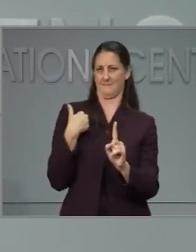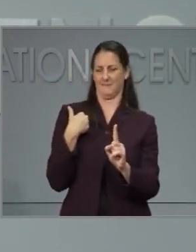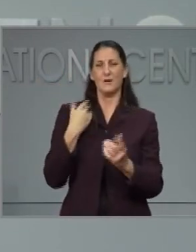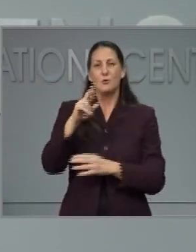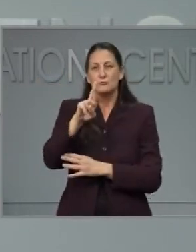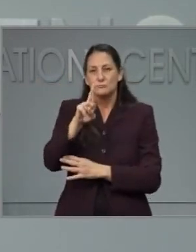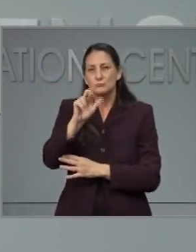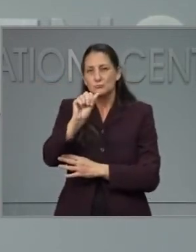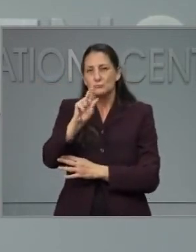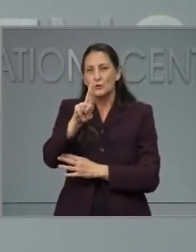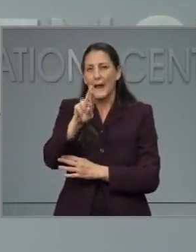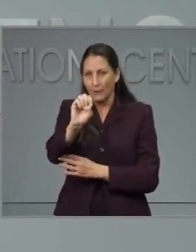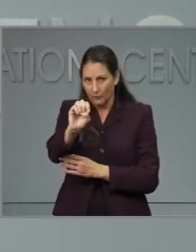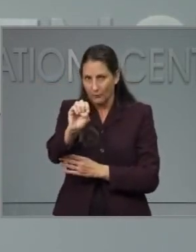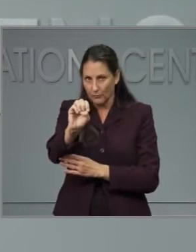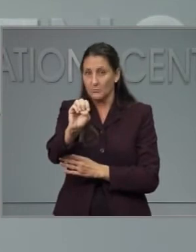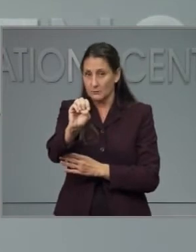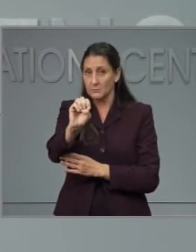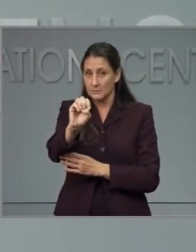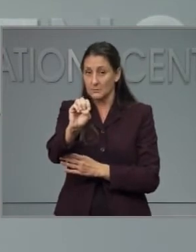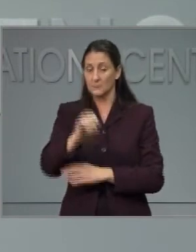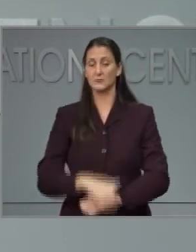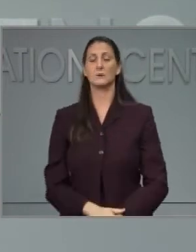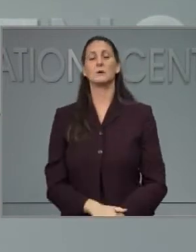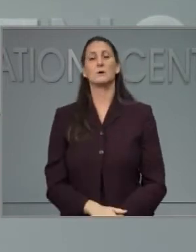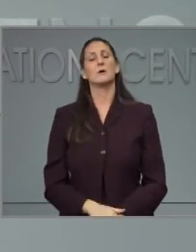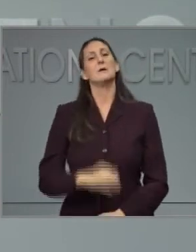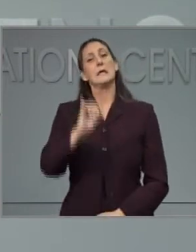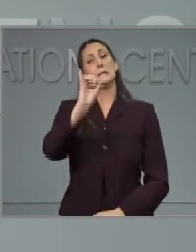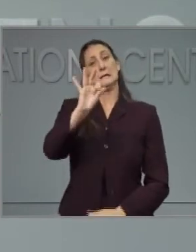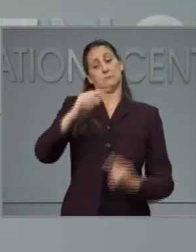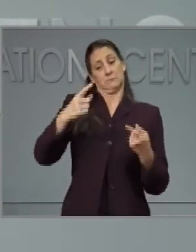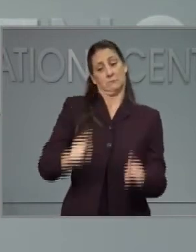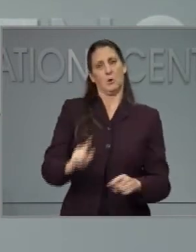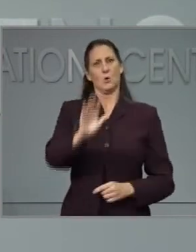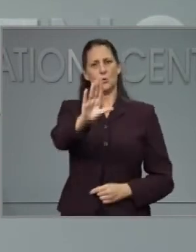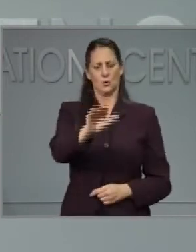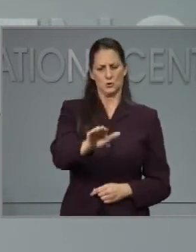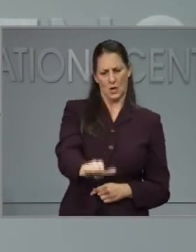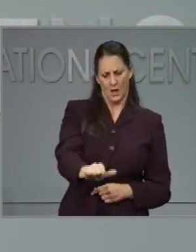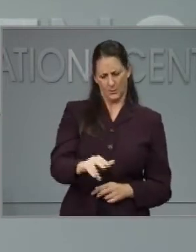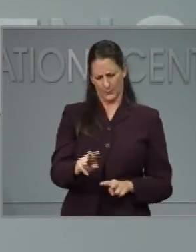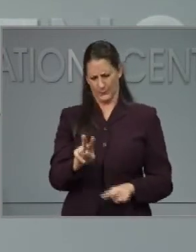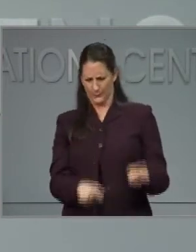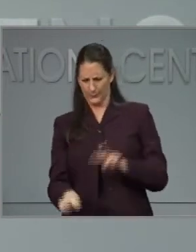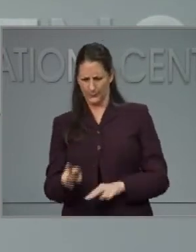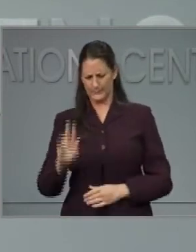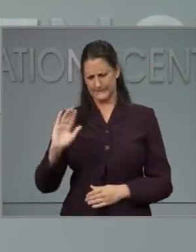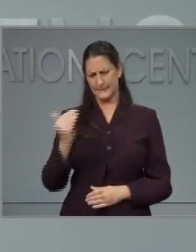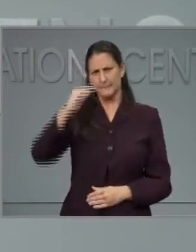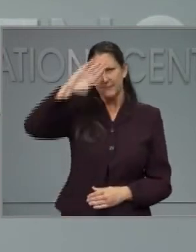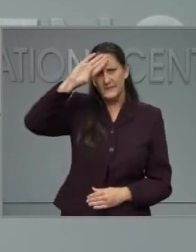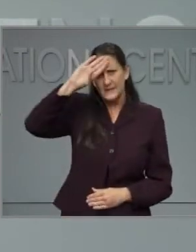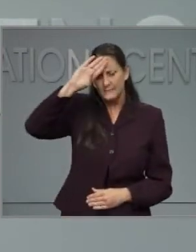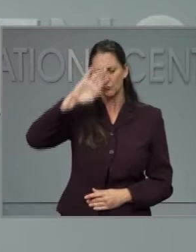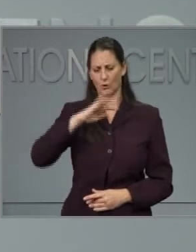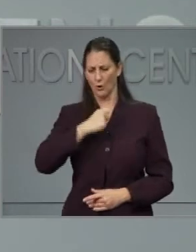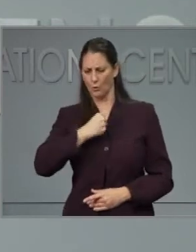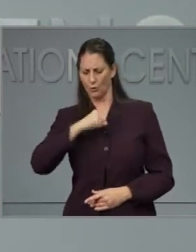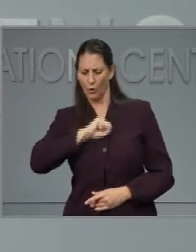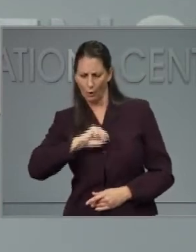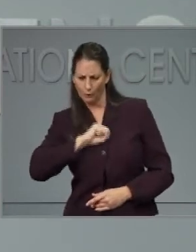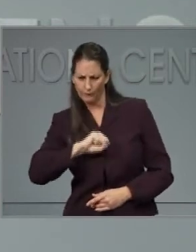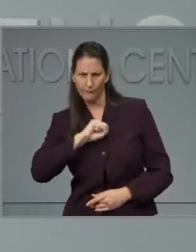But what we want to be sure is that when your child is having symptoms of fever or cough or having any